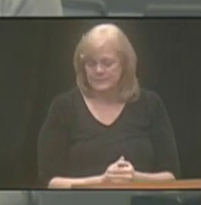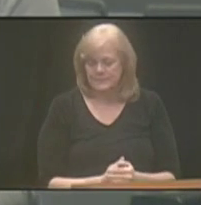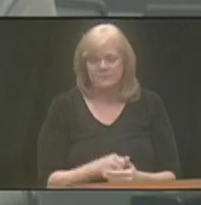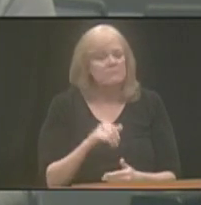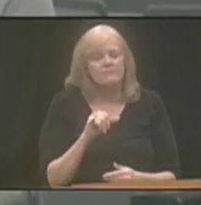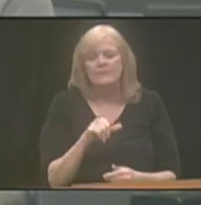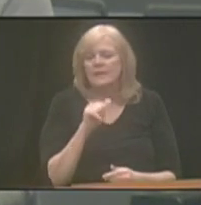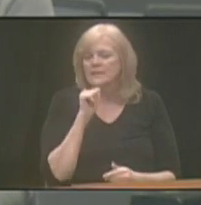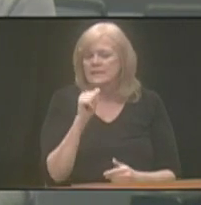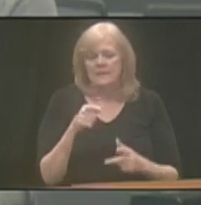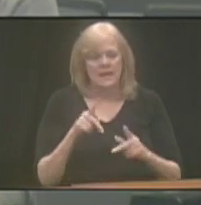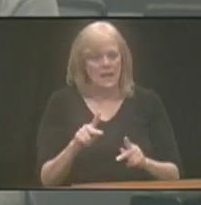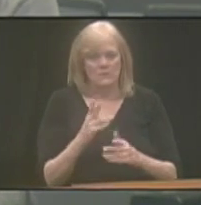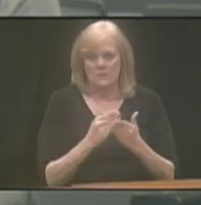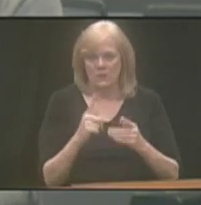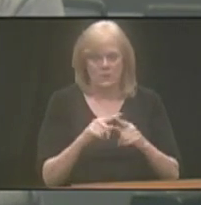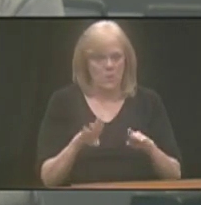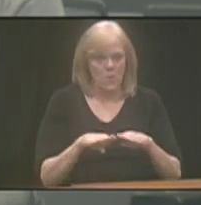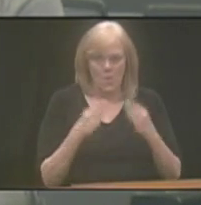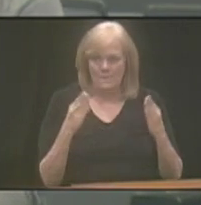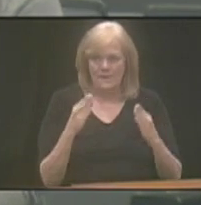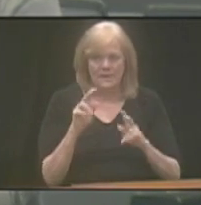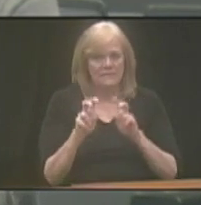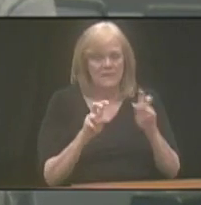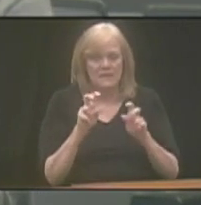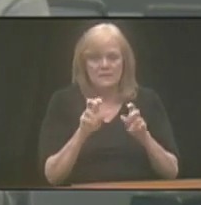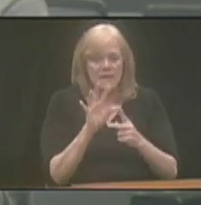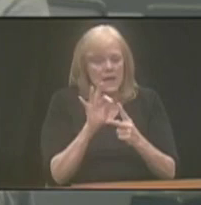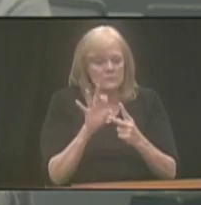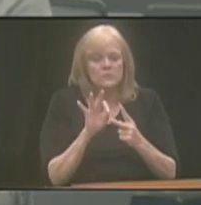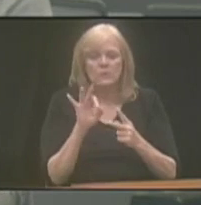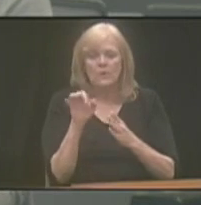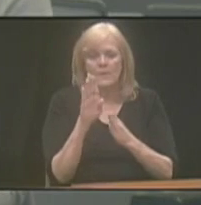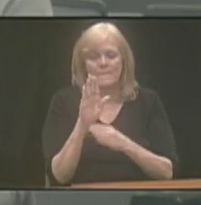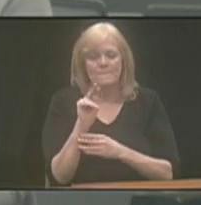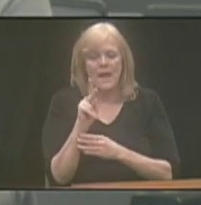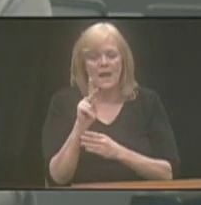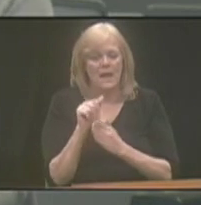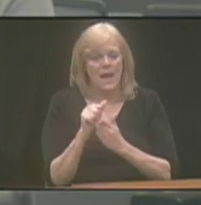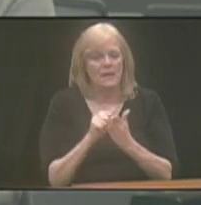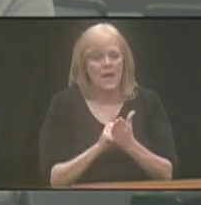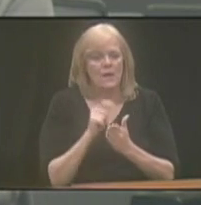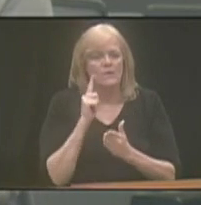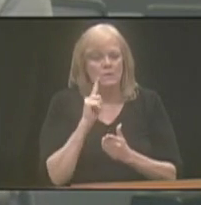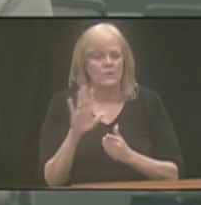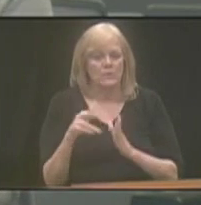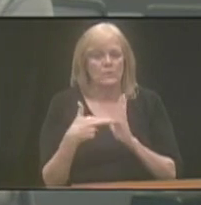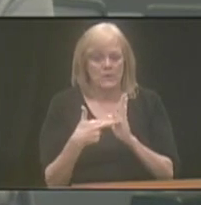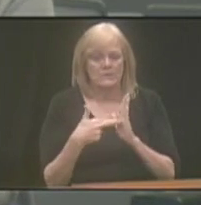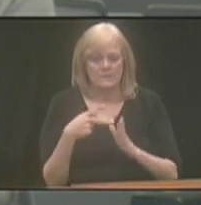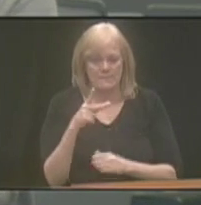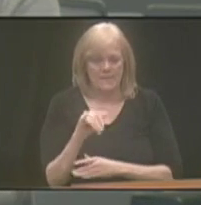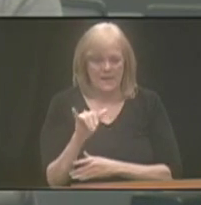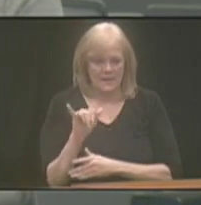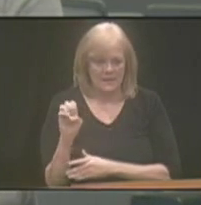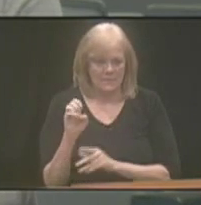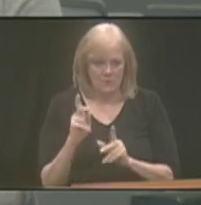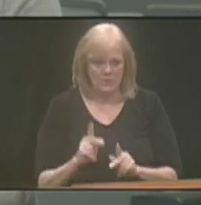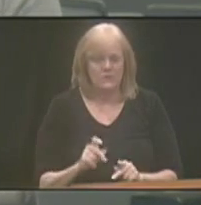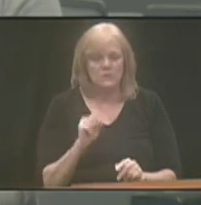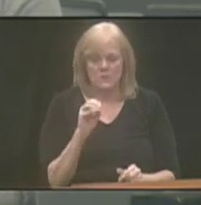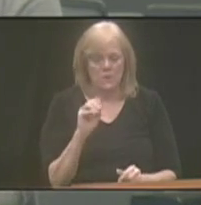That does not allow someone to open up investment options or bank accounts for their representative payee person.